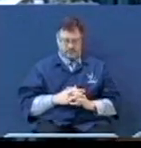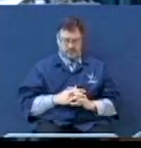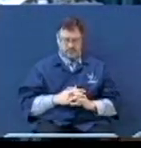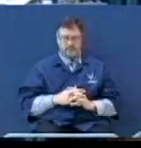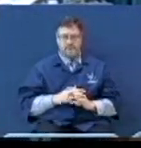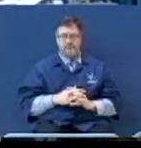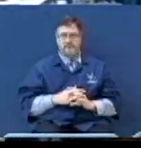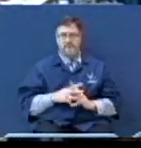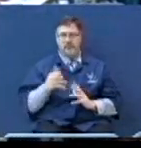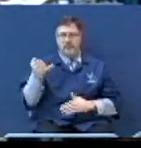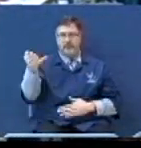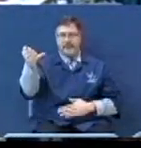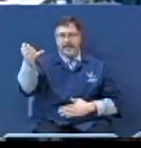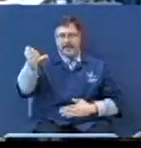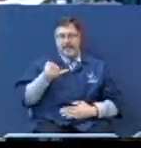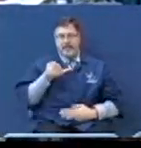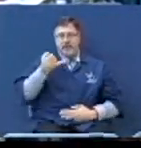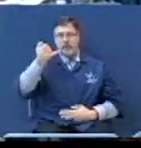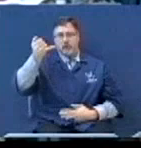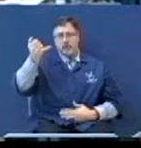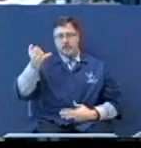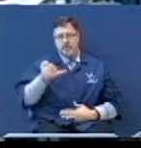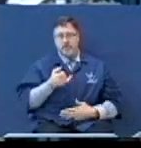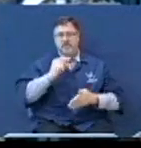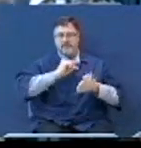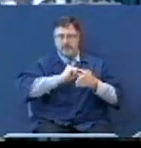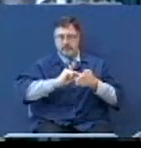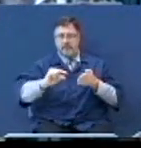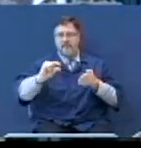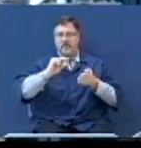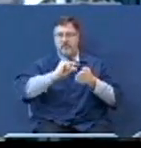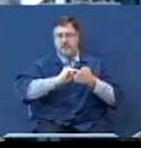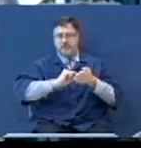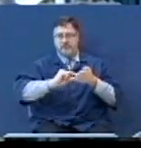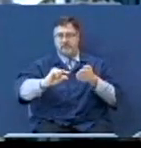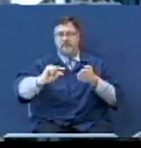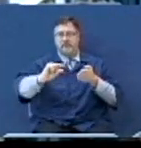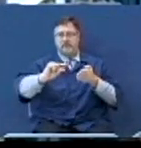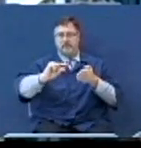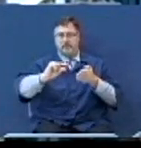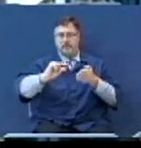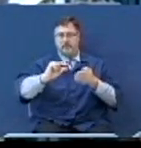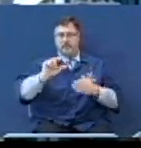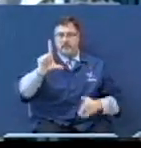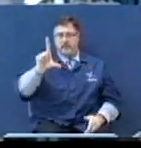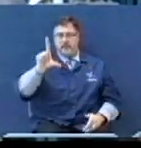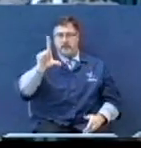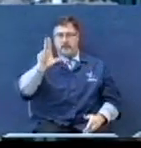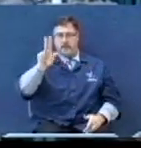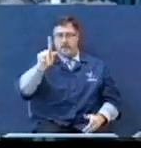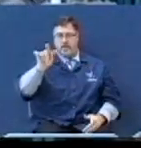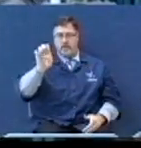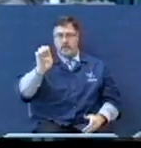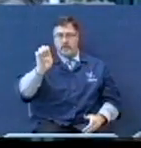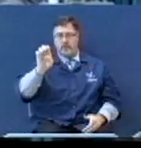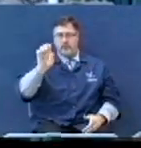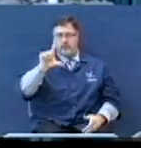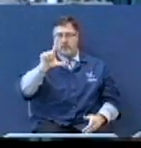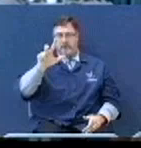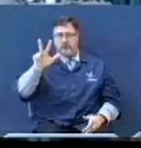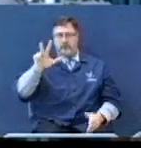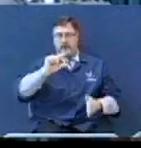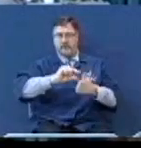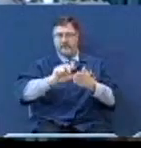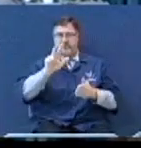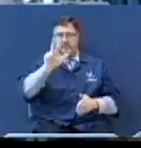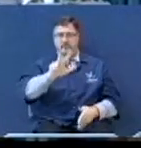I want to introduce the verse. Look at me. Look at it with me. Luke 23, 33. Are you there?